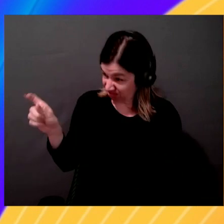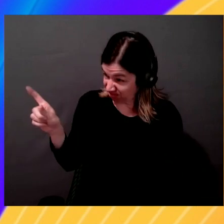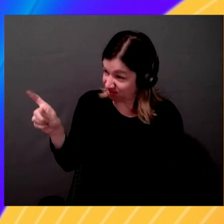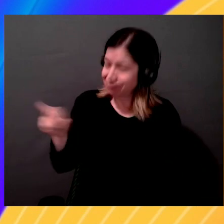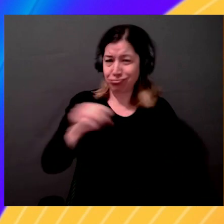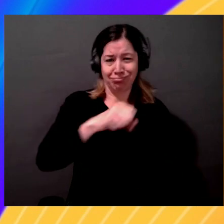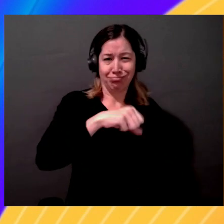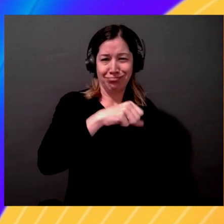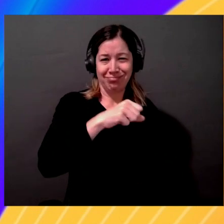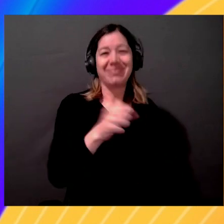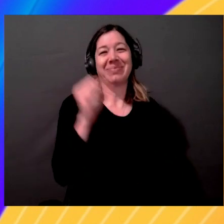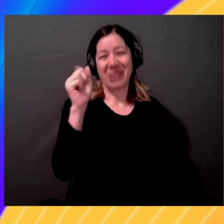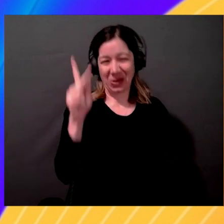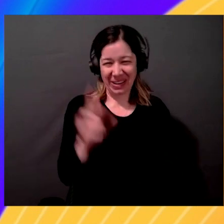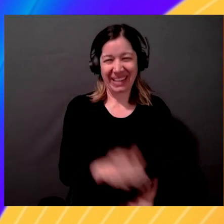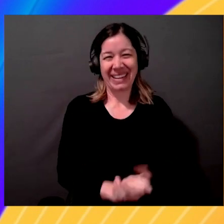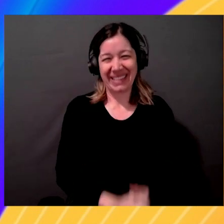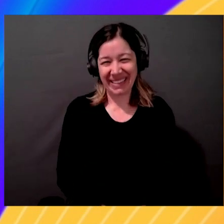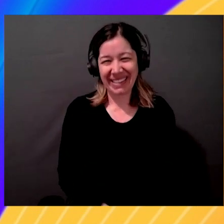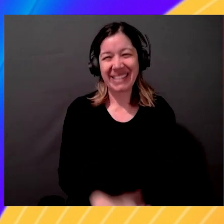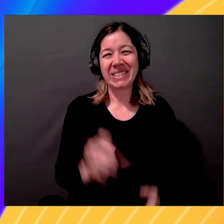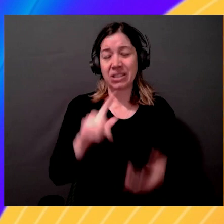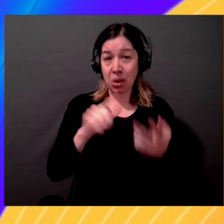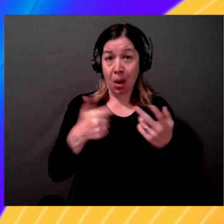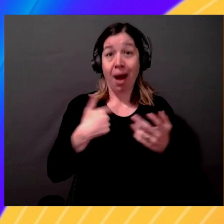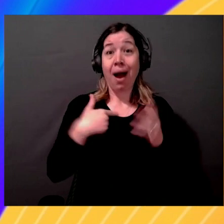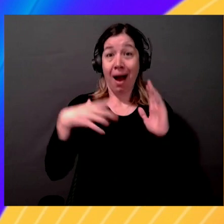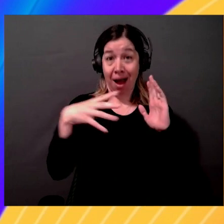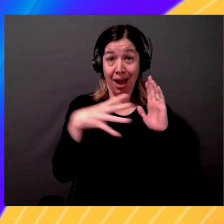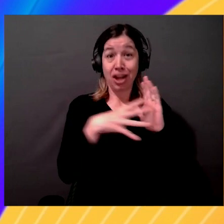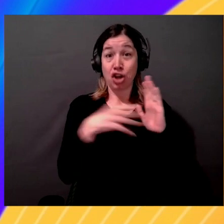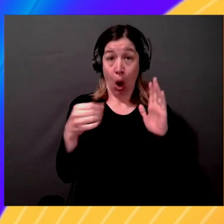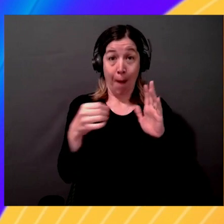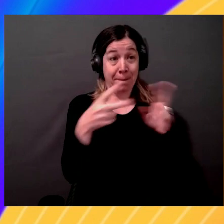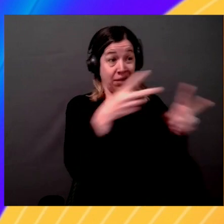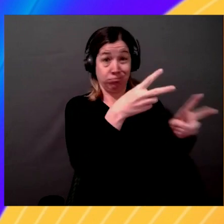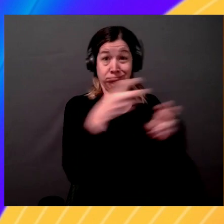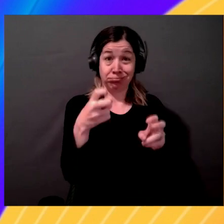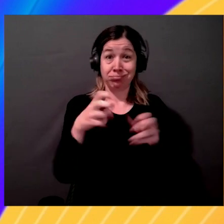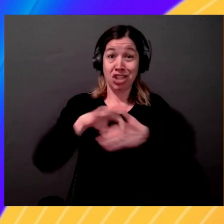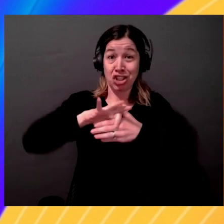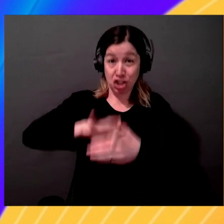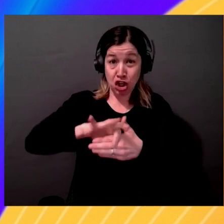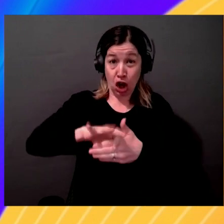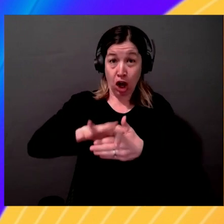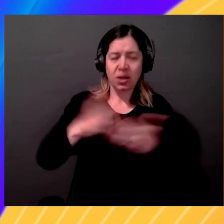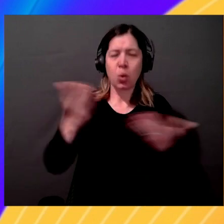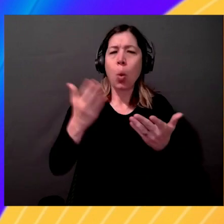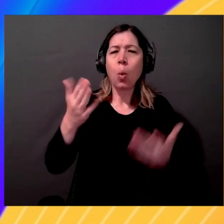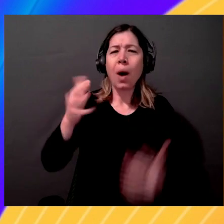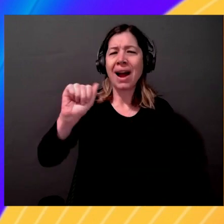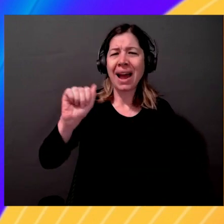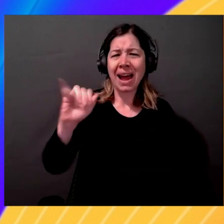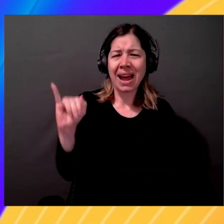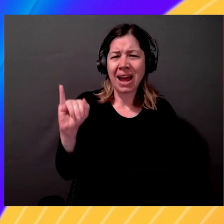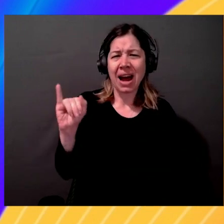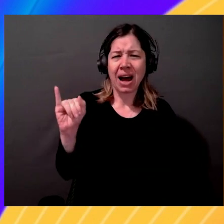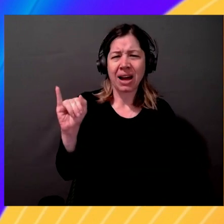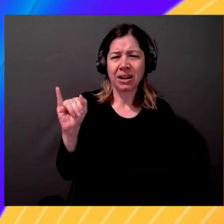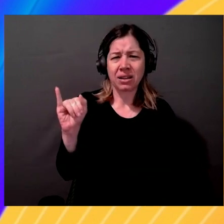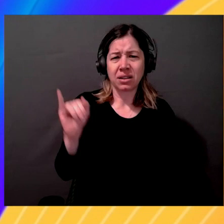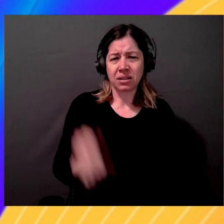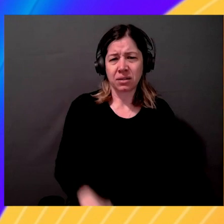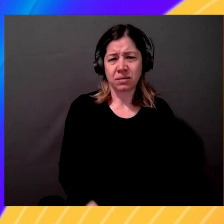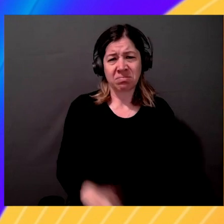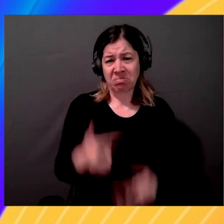is copy a bunch of content from Wikipedia about what is artificial intelligence. Yes. So I'm just going to go ahead and let it try.